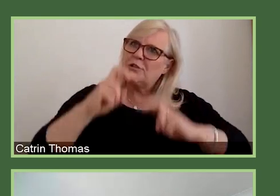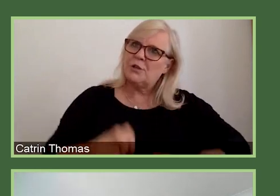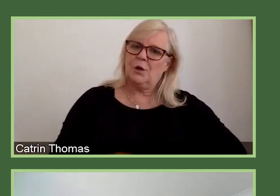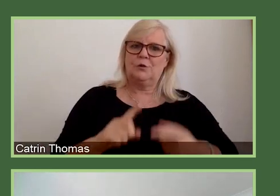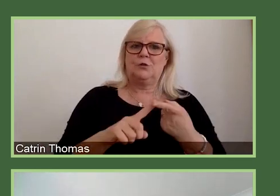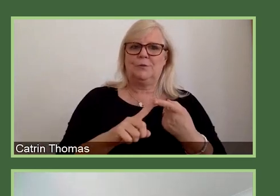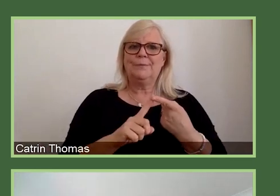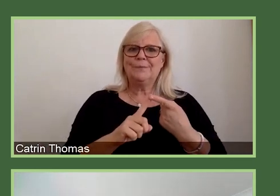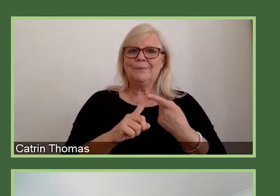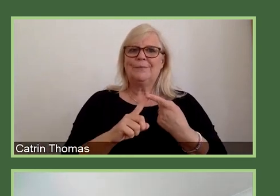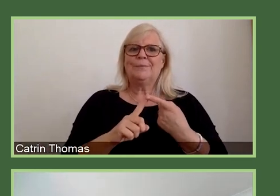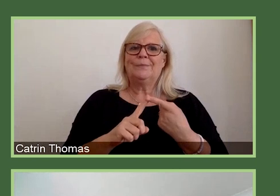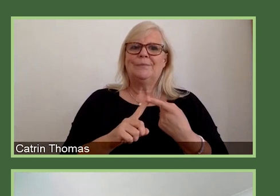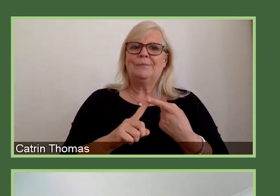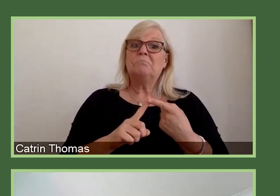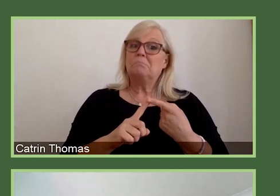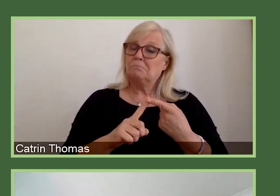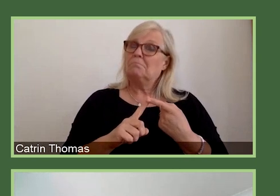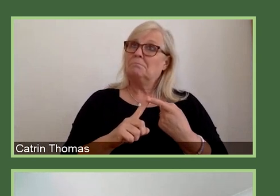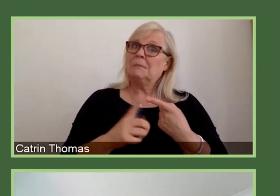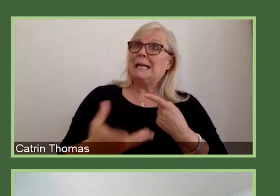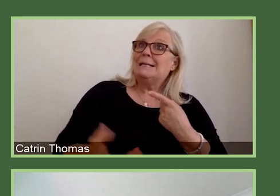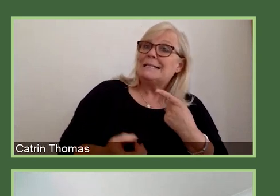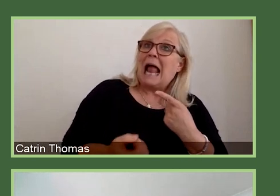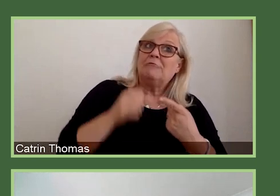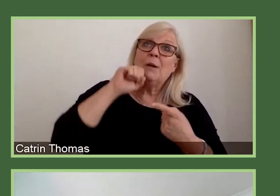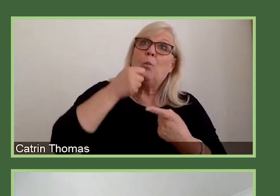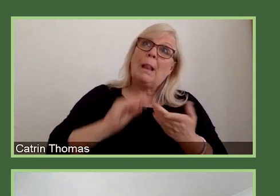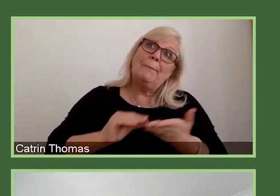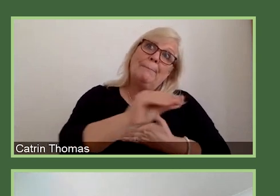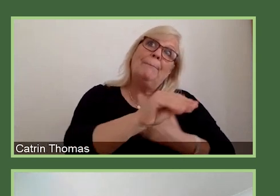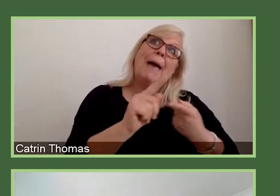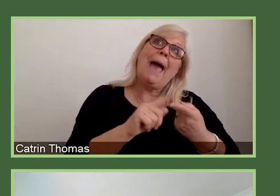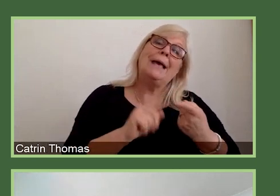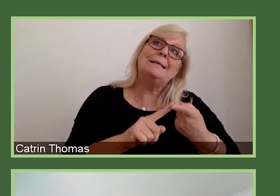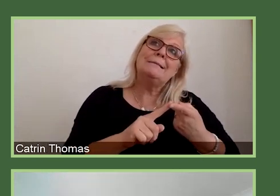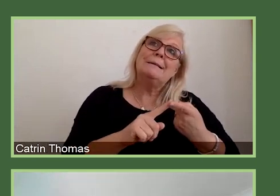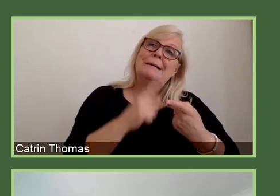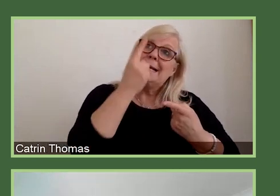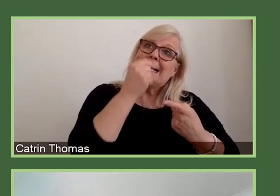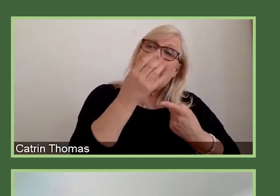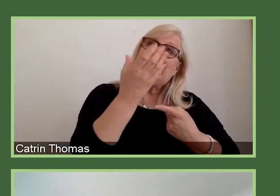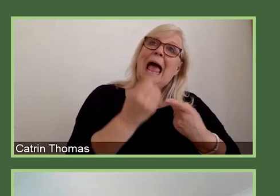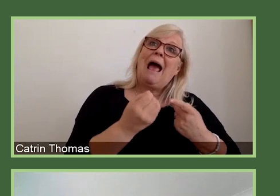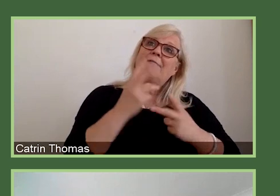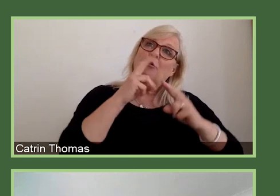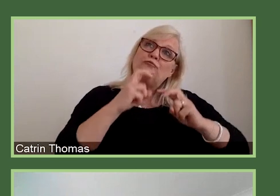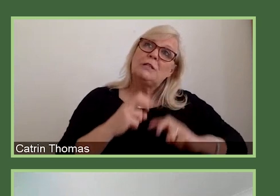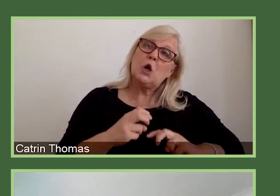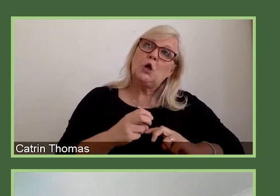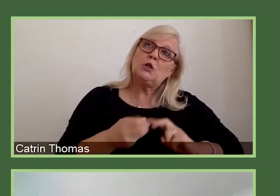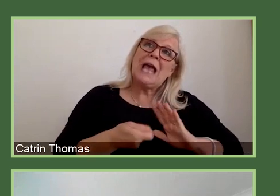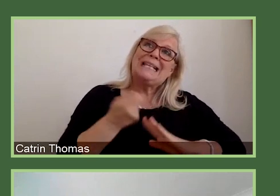have their salary paid for on the grant. They can request research expenses for up to around £400,000.